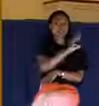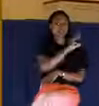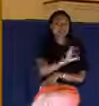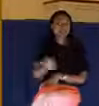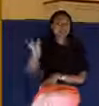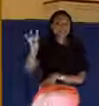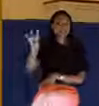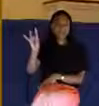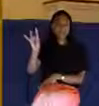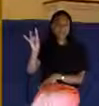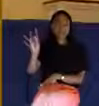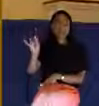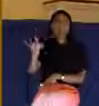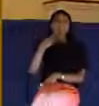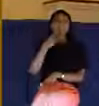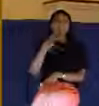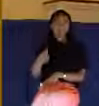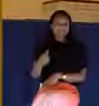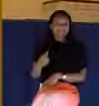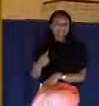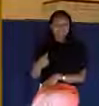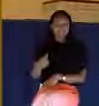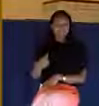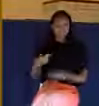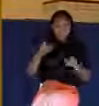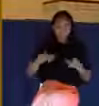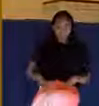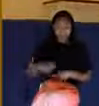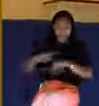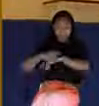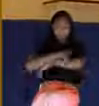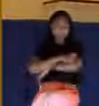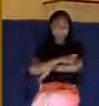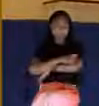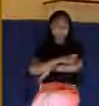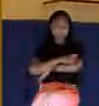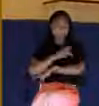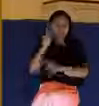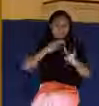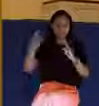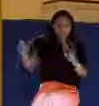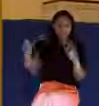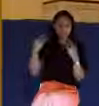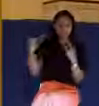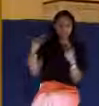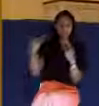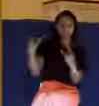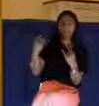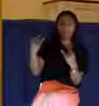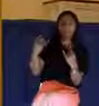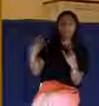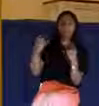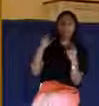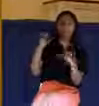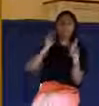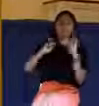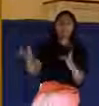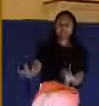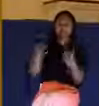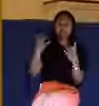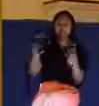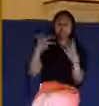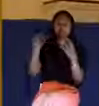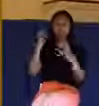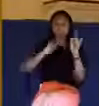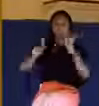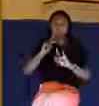22. But I'm a worm and no man, a reproach of men and despised by the people. All they that see me